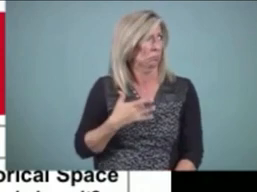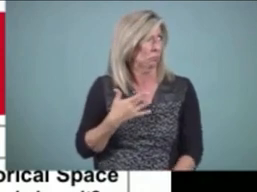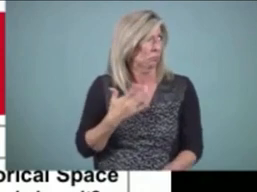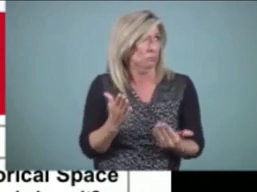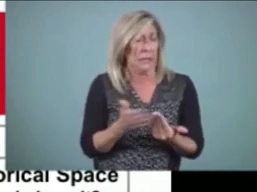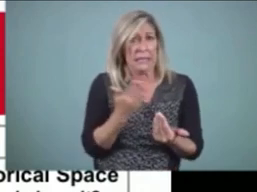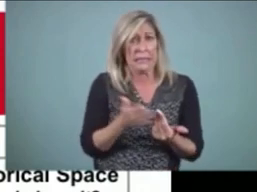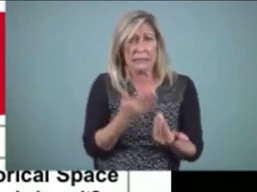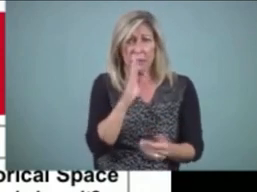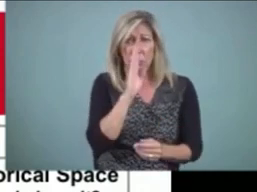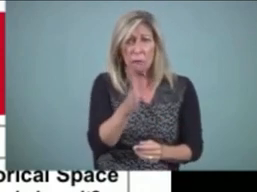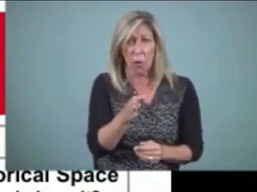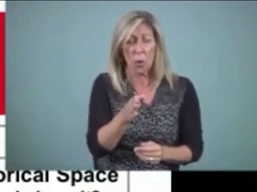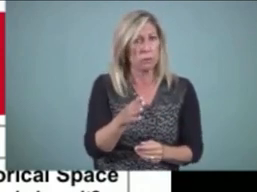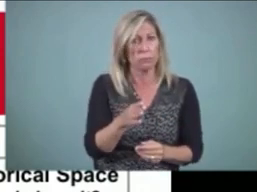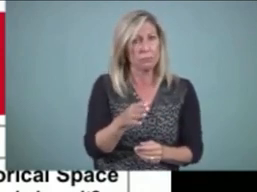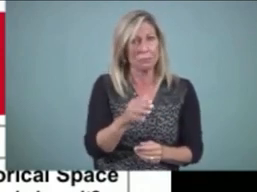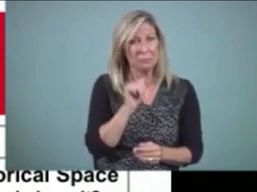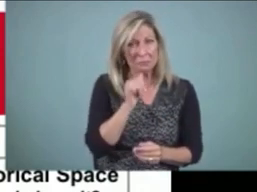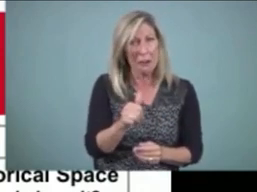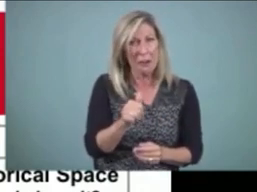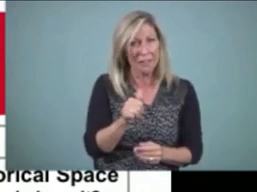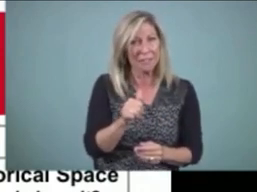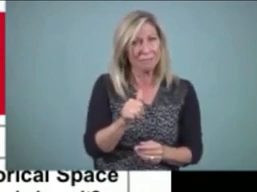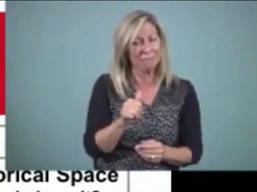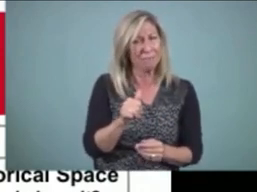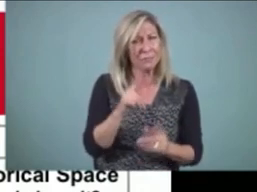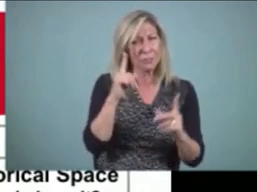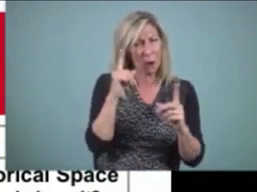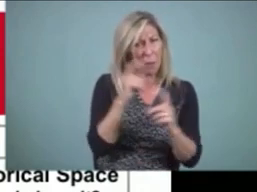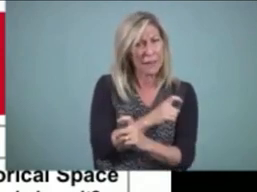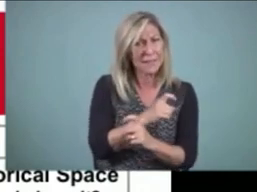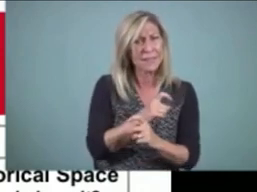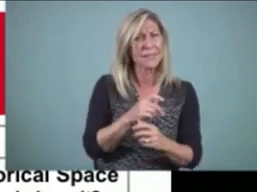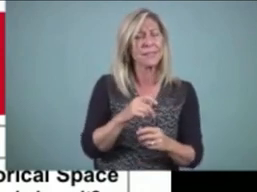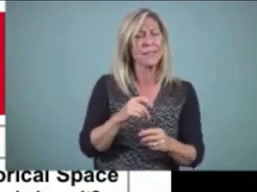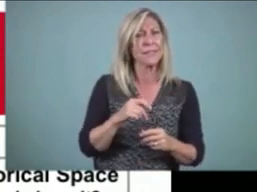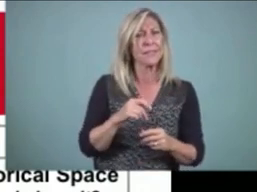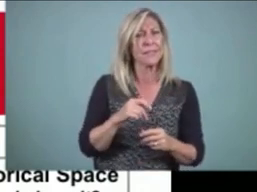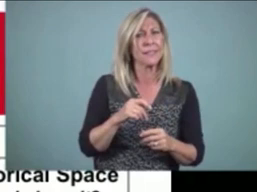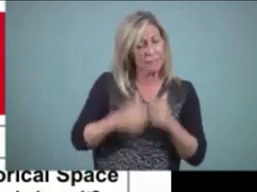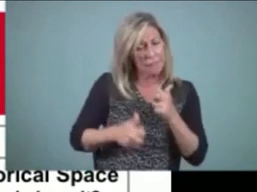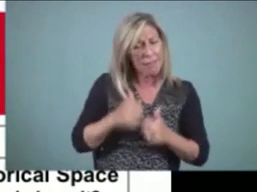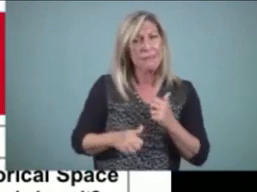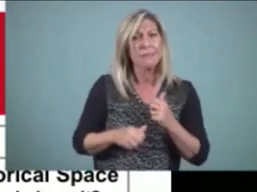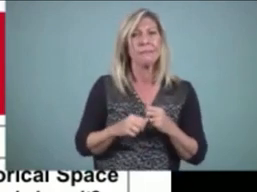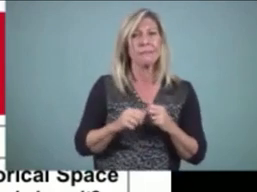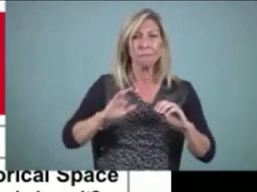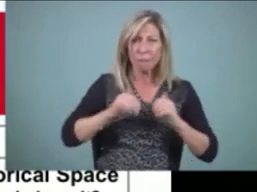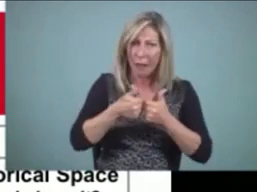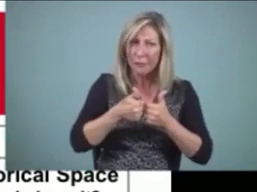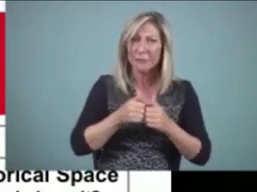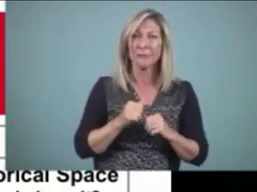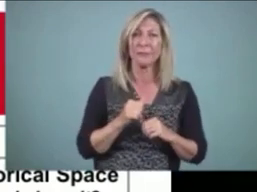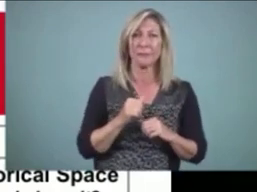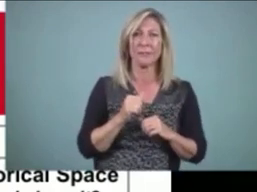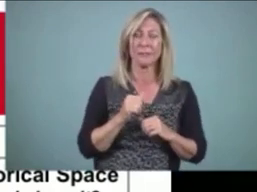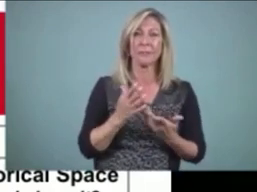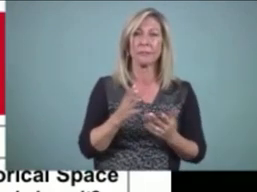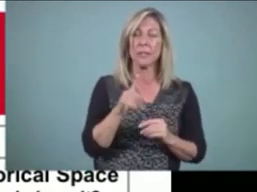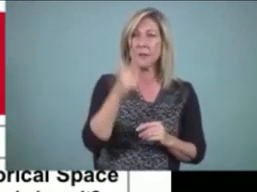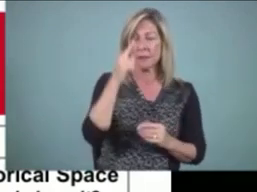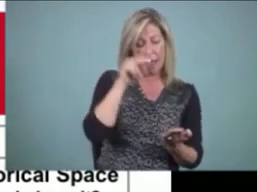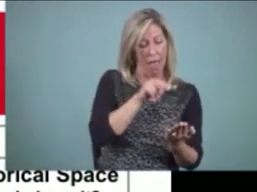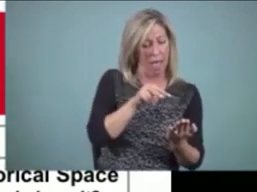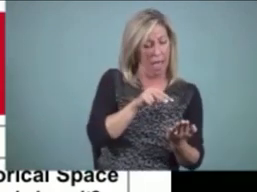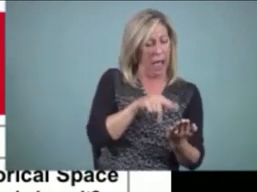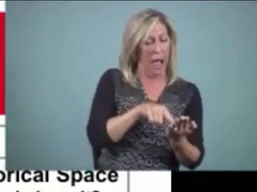ideas in your head, you try and get them down on the page, and then you read it over and you think, wait, that's not quite it. That's not exactly saying what